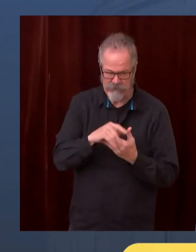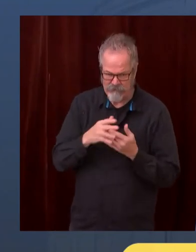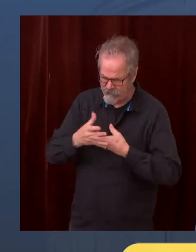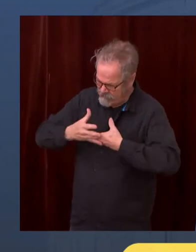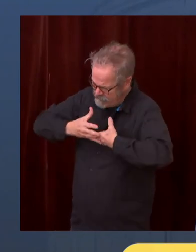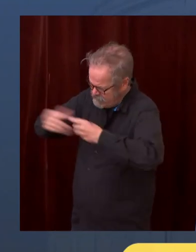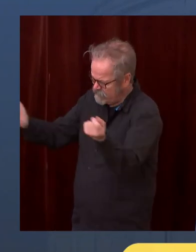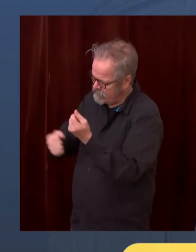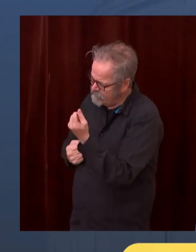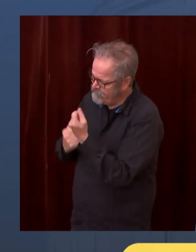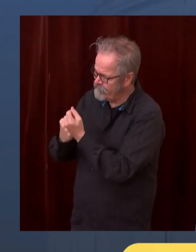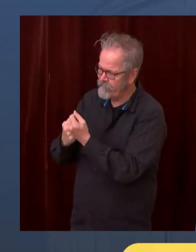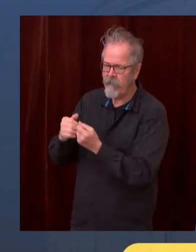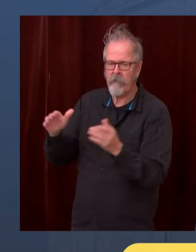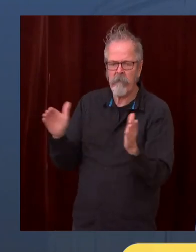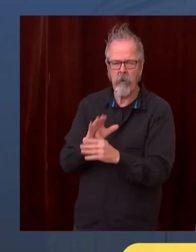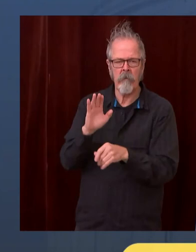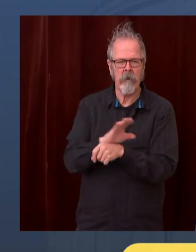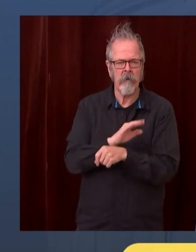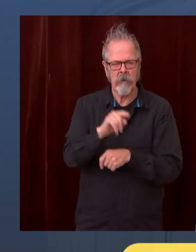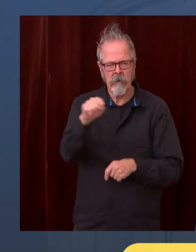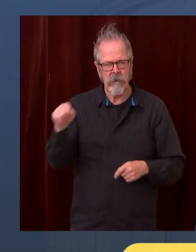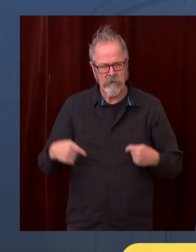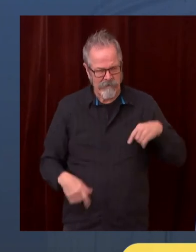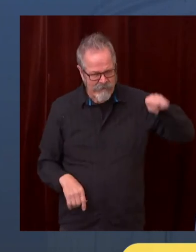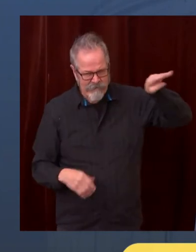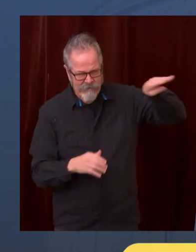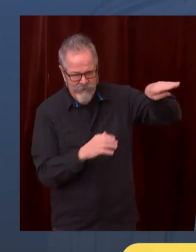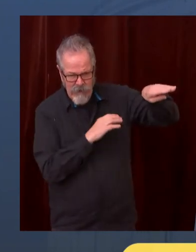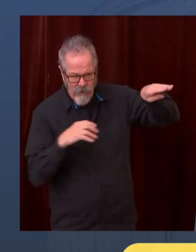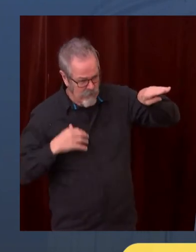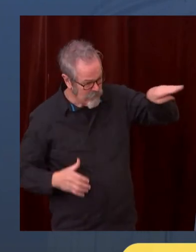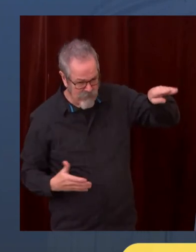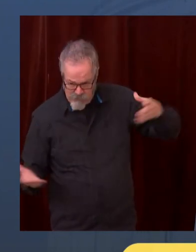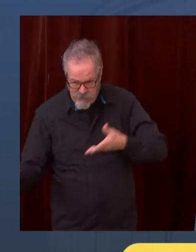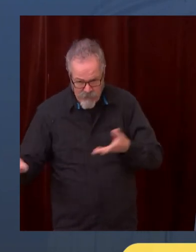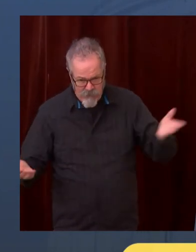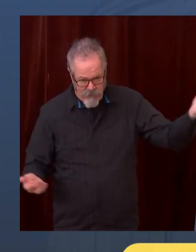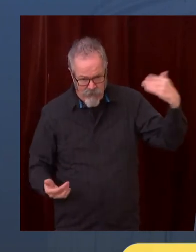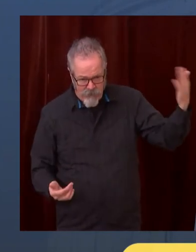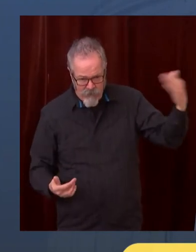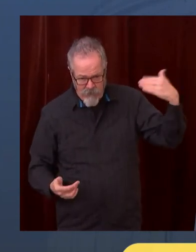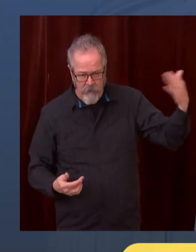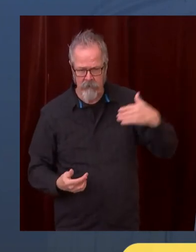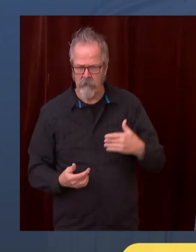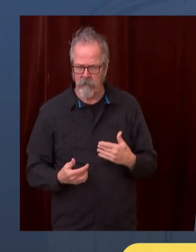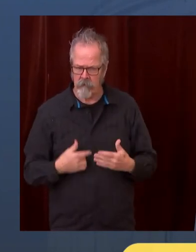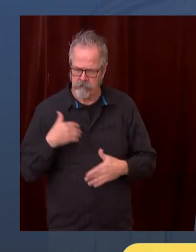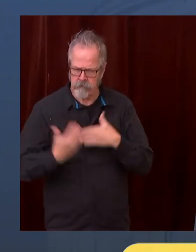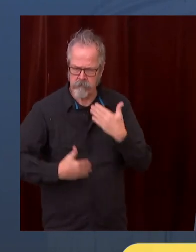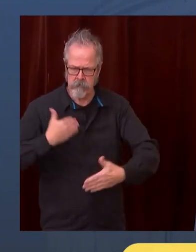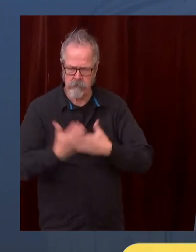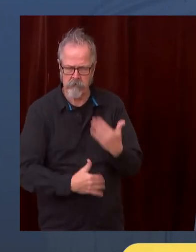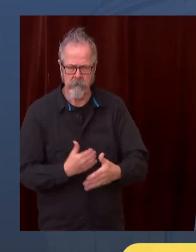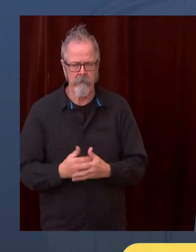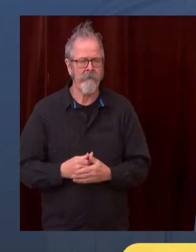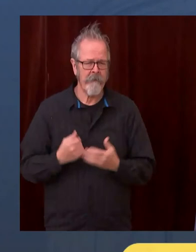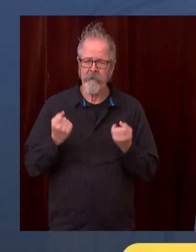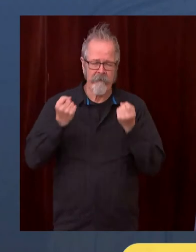to look at other ideas on how to help the industry. So I don't want to minimize how tough this is for folks.